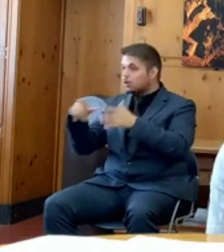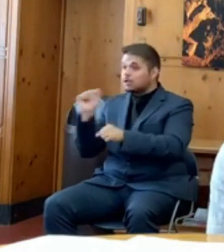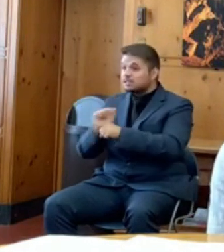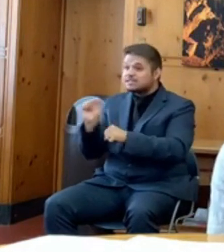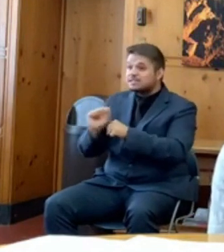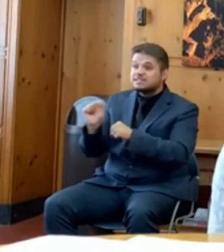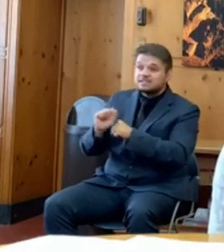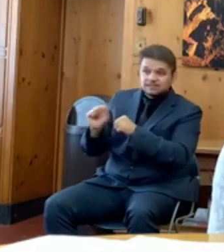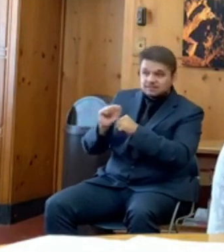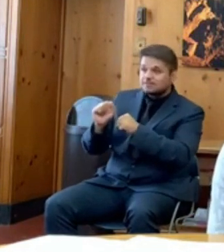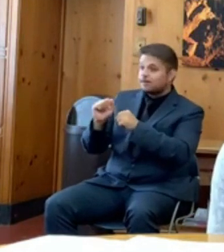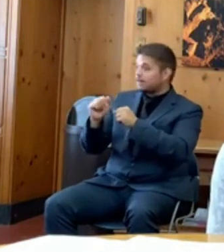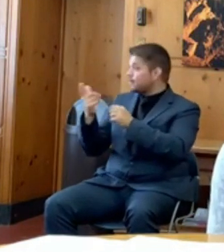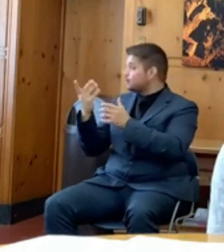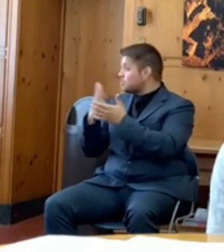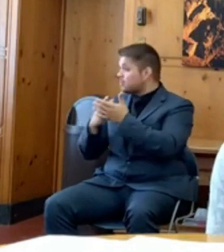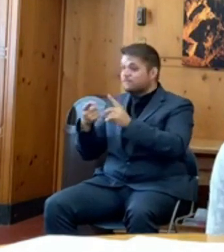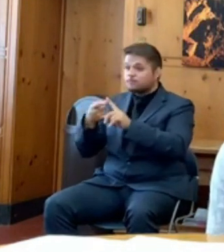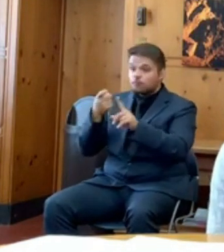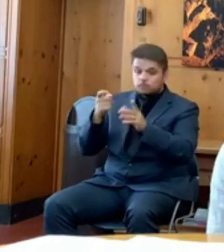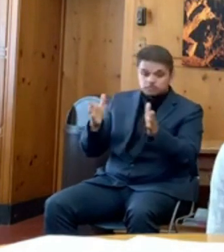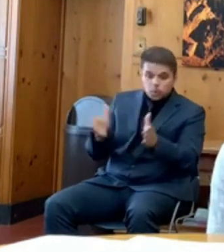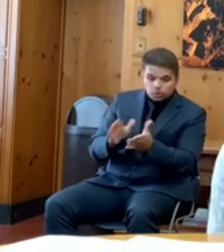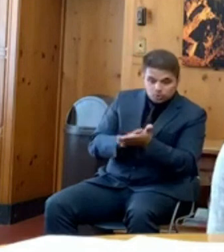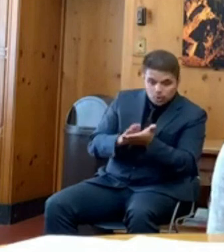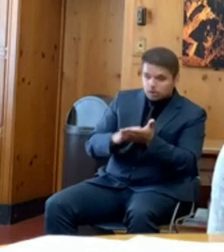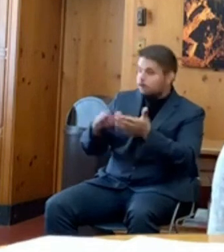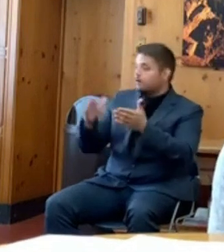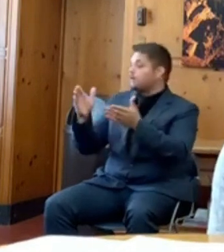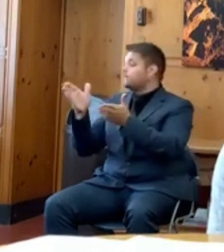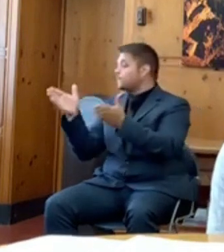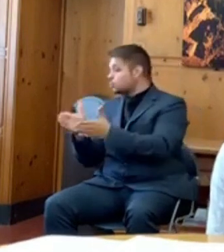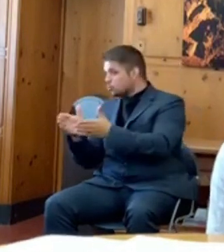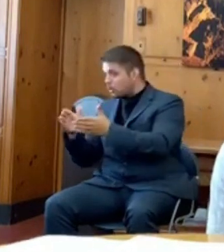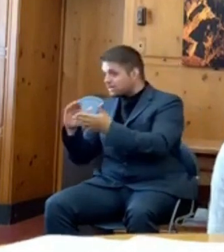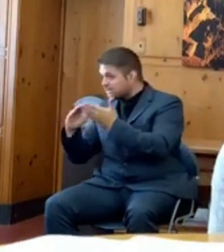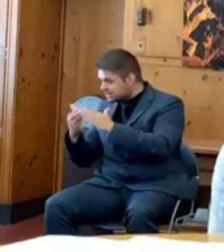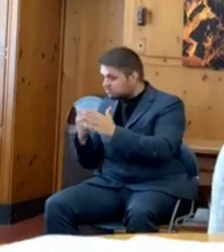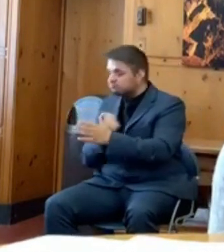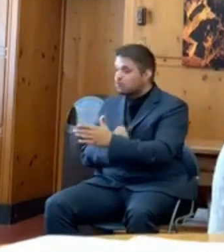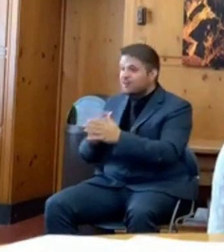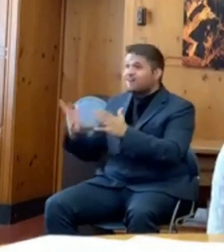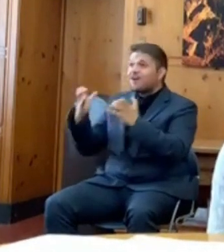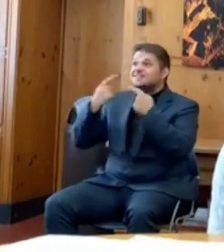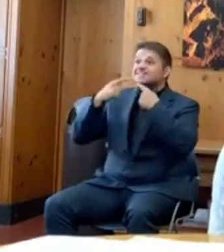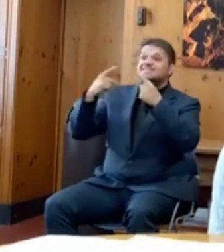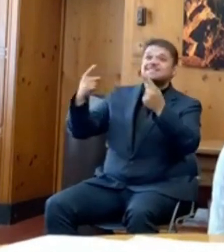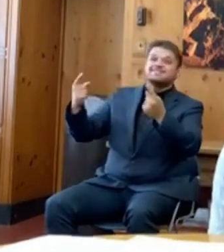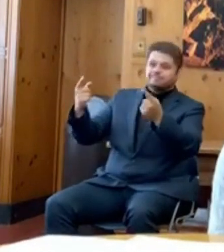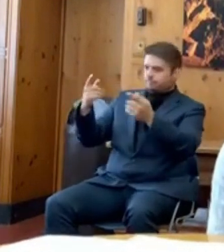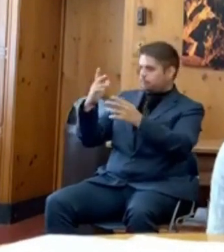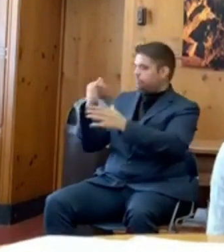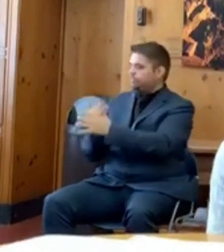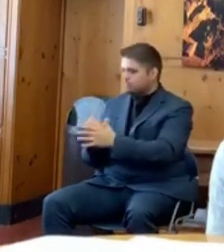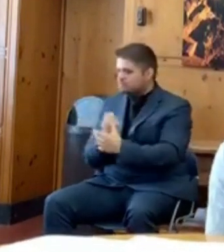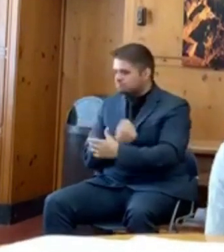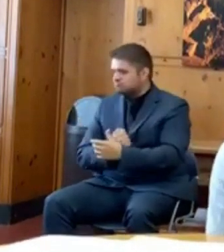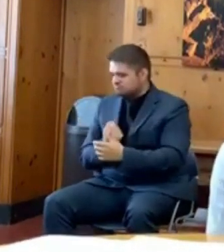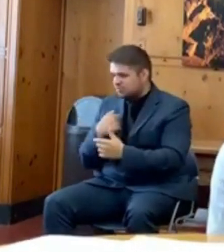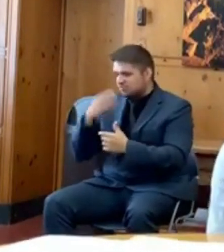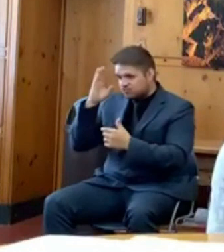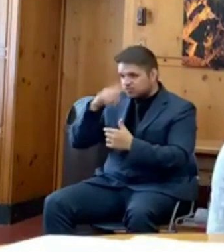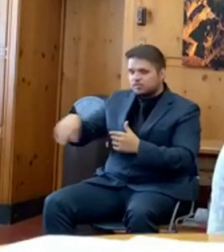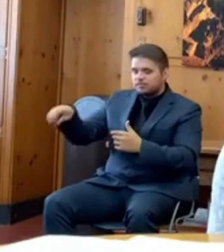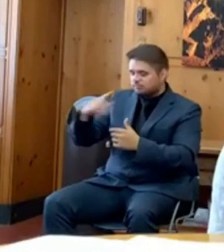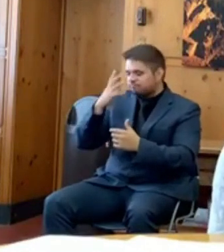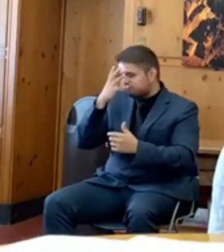schools or larger schools, I'm terribly, terribly sorry. I know many of you have worked hard, not